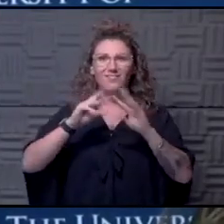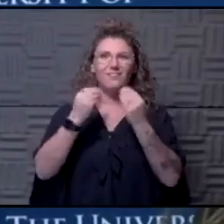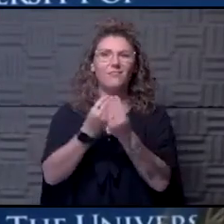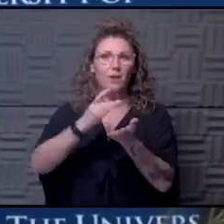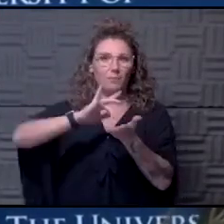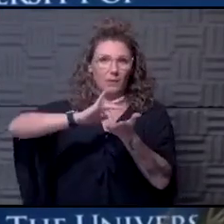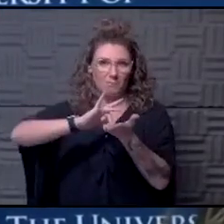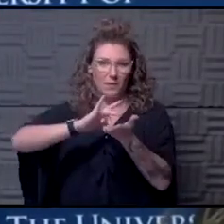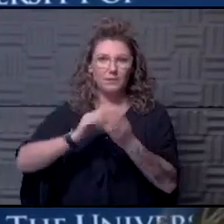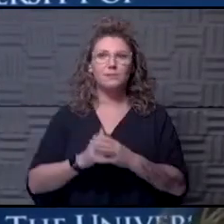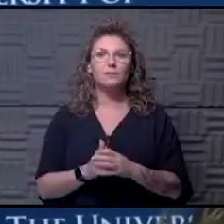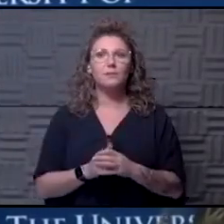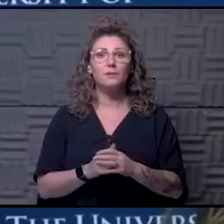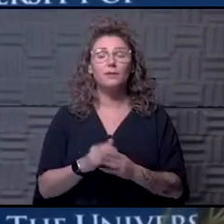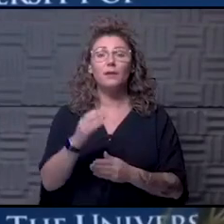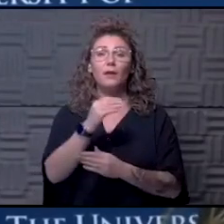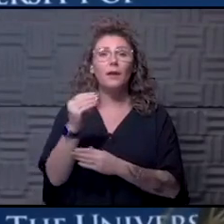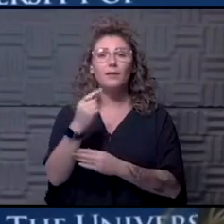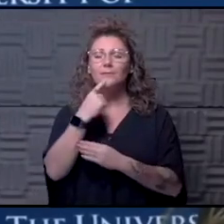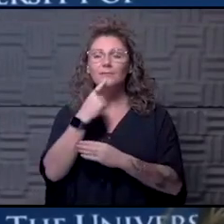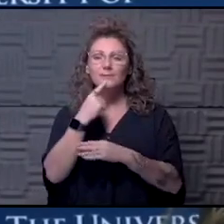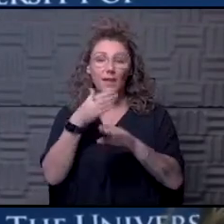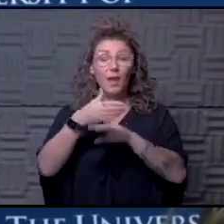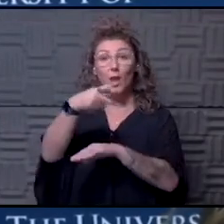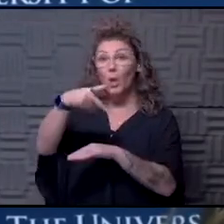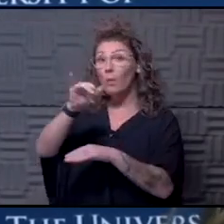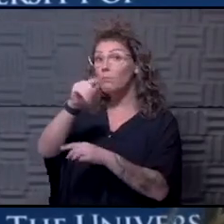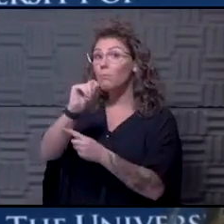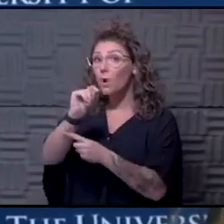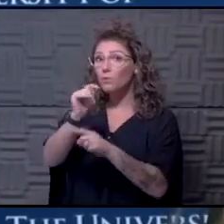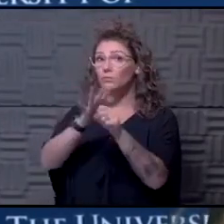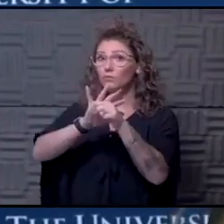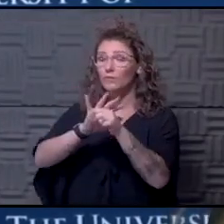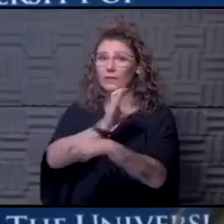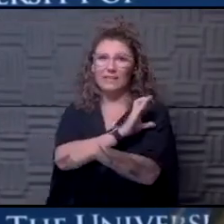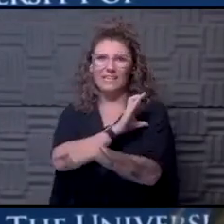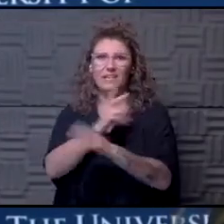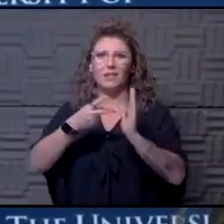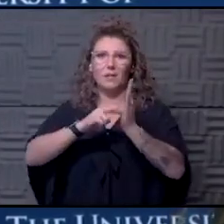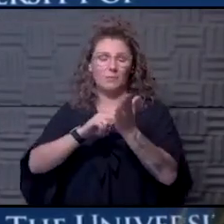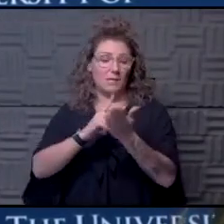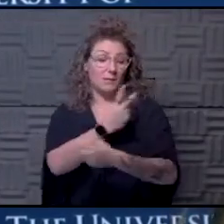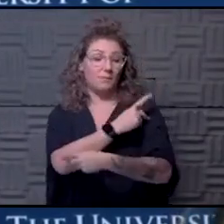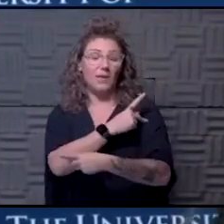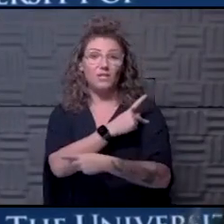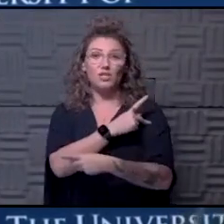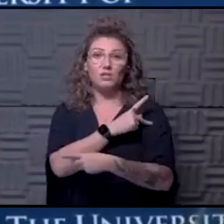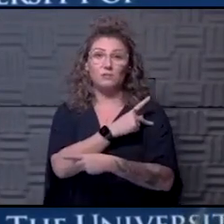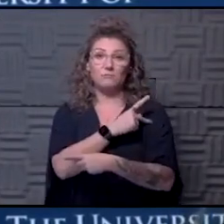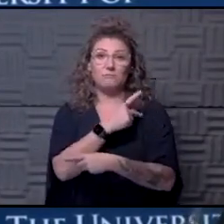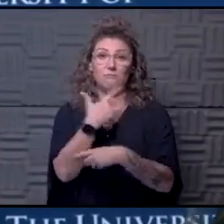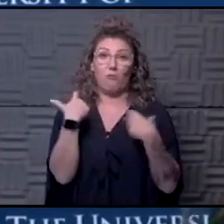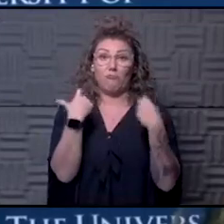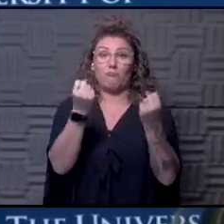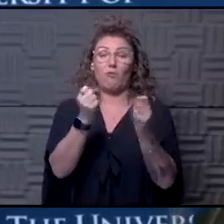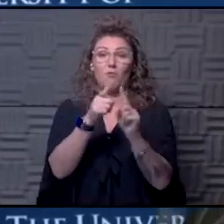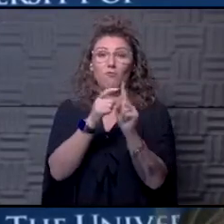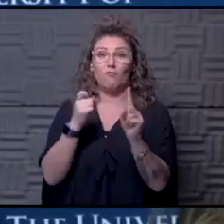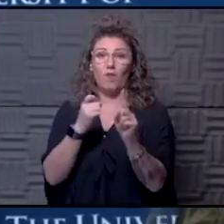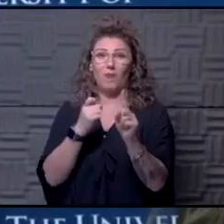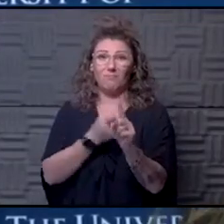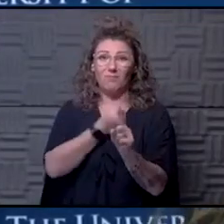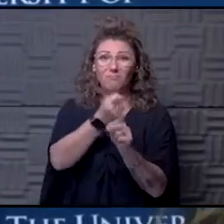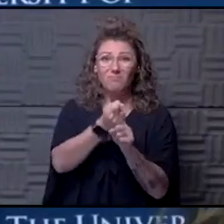And we say post COVID clinic because it is for patients who have recovered from the acute phase,